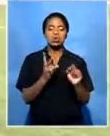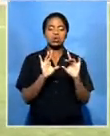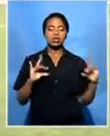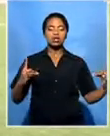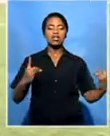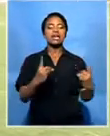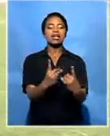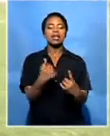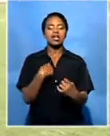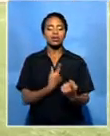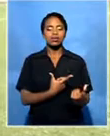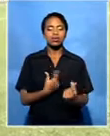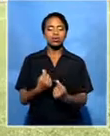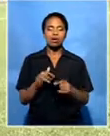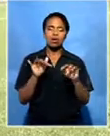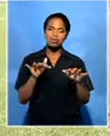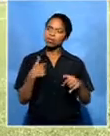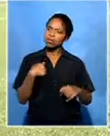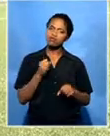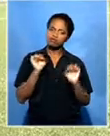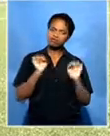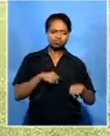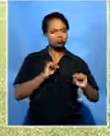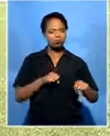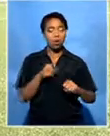facilitation accord signed by all Lesotho's political parties.